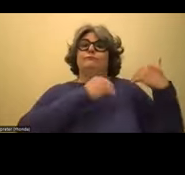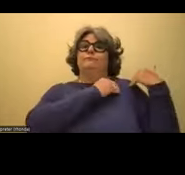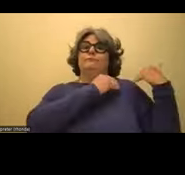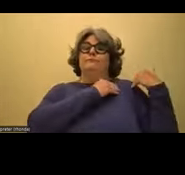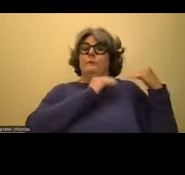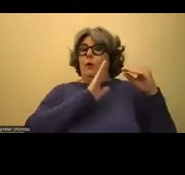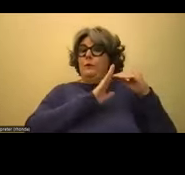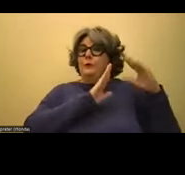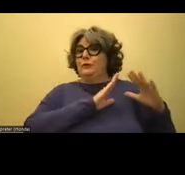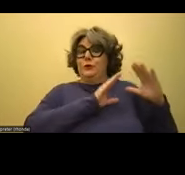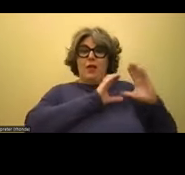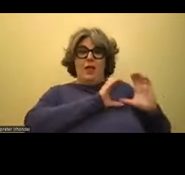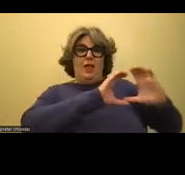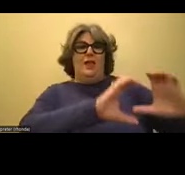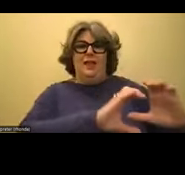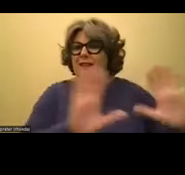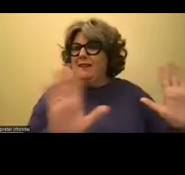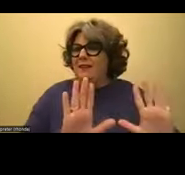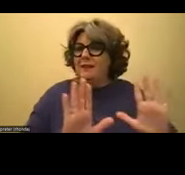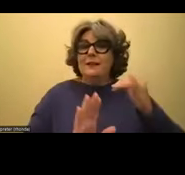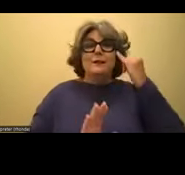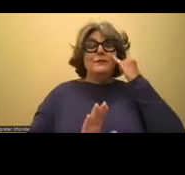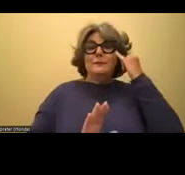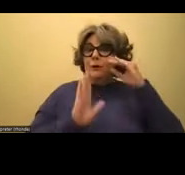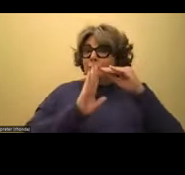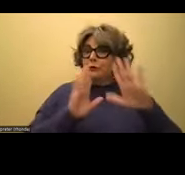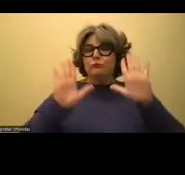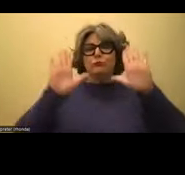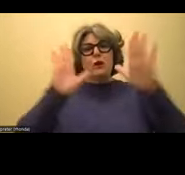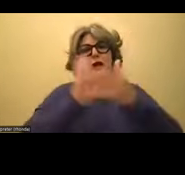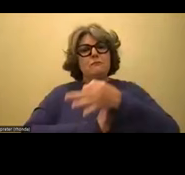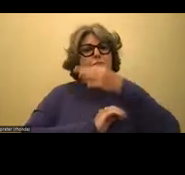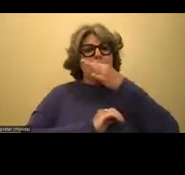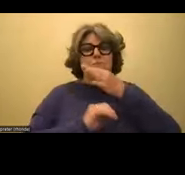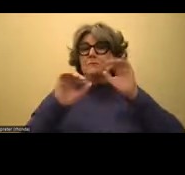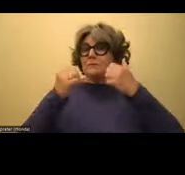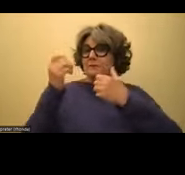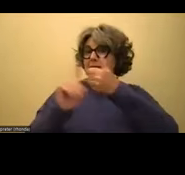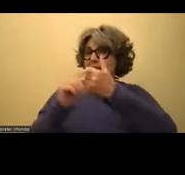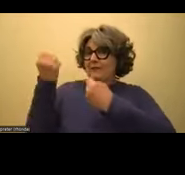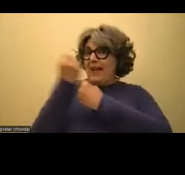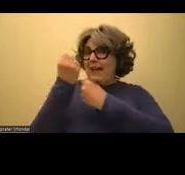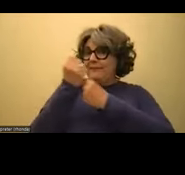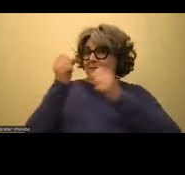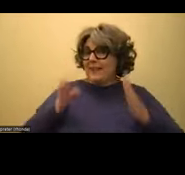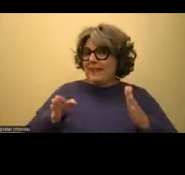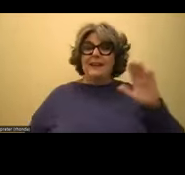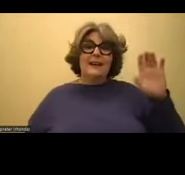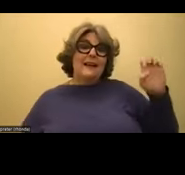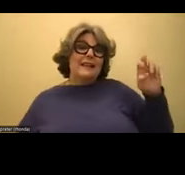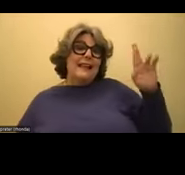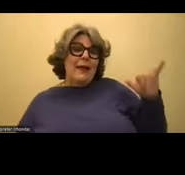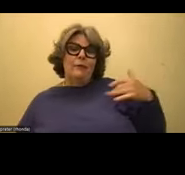student. If the student has really great self-advocating skills, then great. Like Emory clearly has amazing self